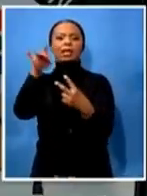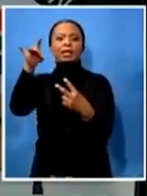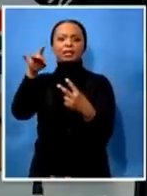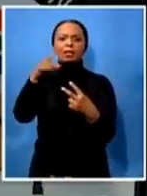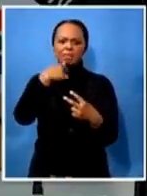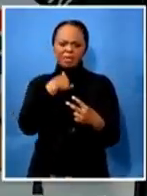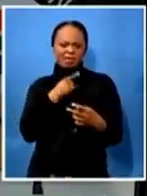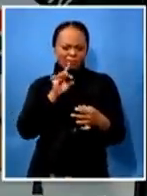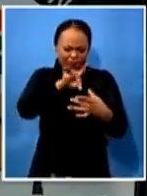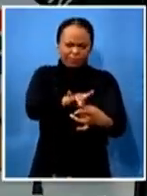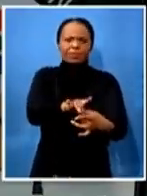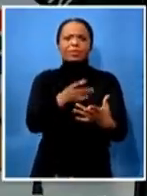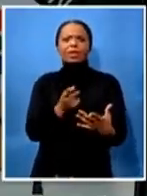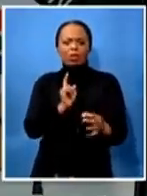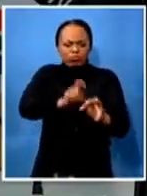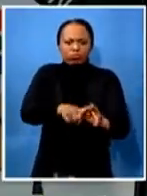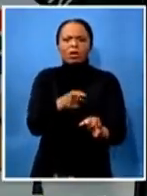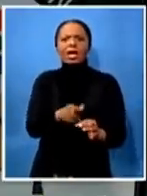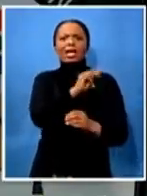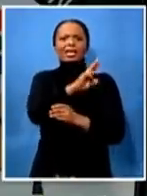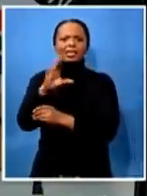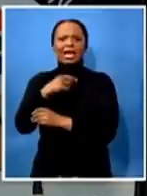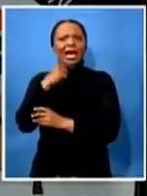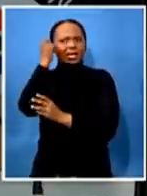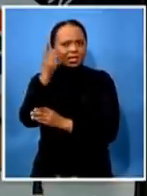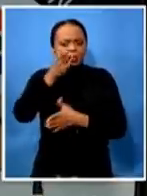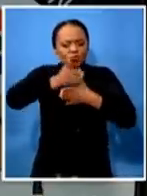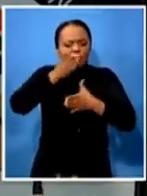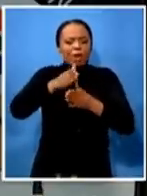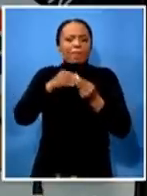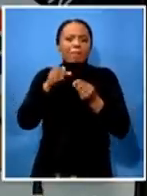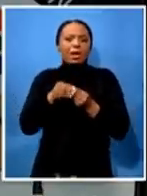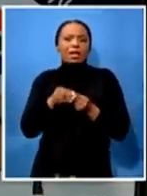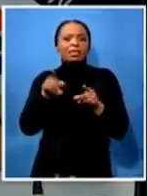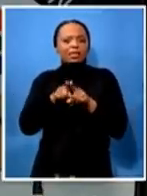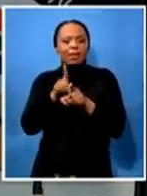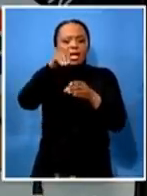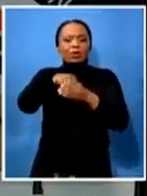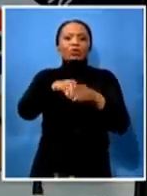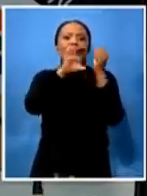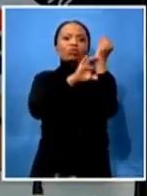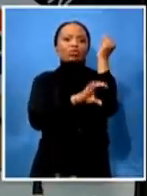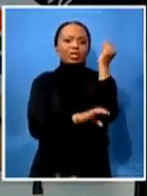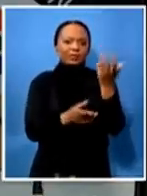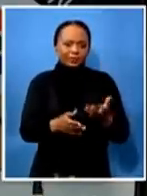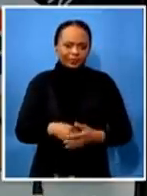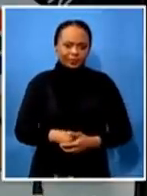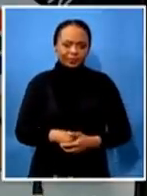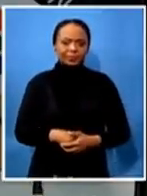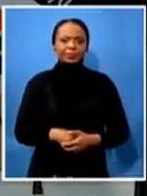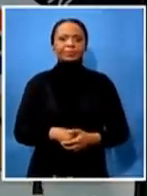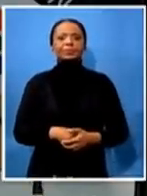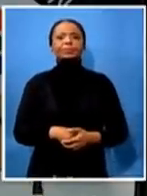of a member including the constitution on my personal attack and vilification chair i take serious exception